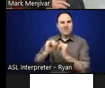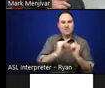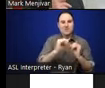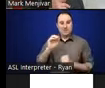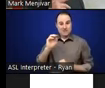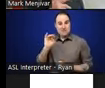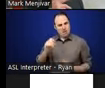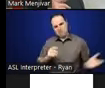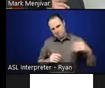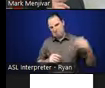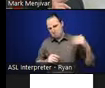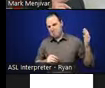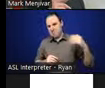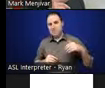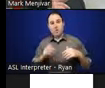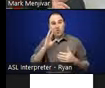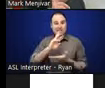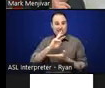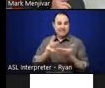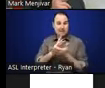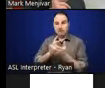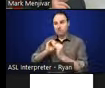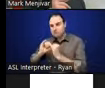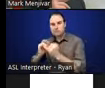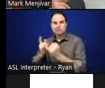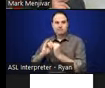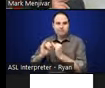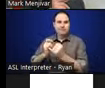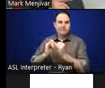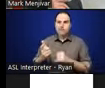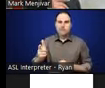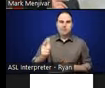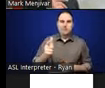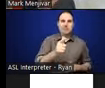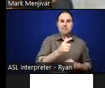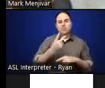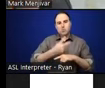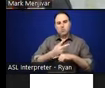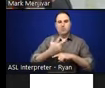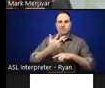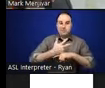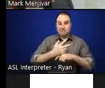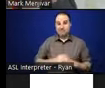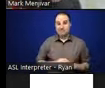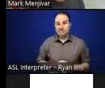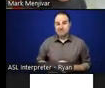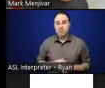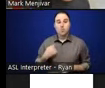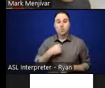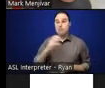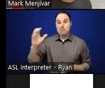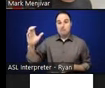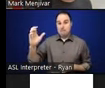We would spend about six hours interviewing people over a two to three day period. And then when we would come back to the studio,